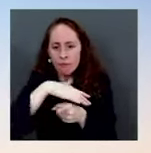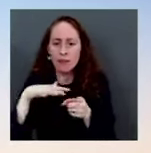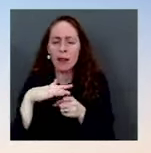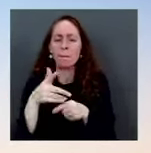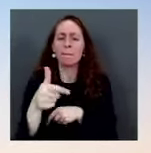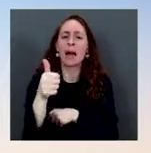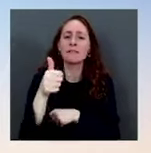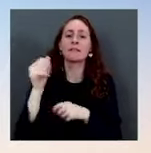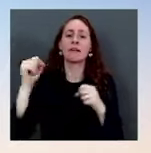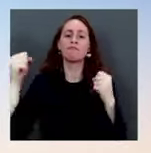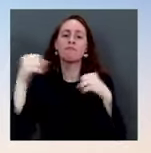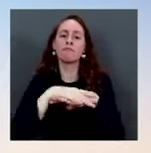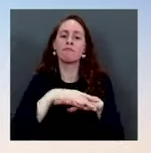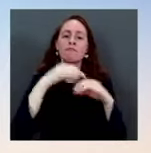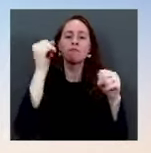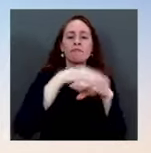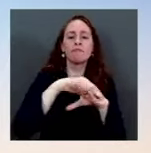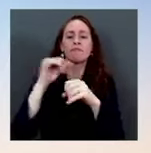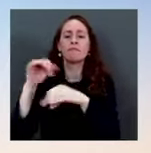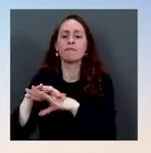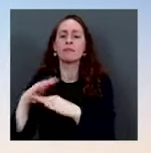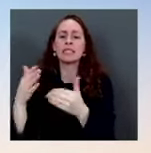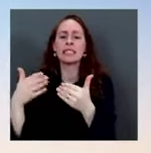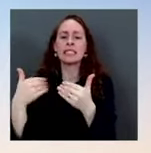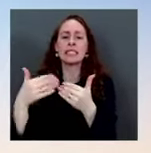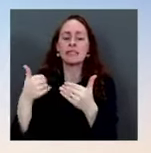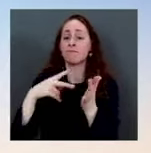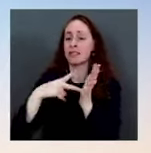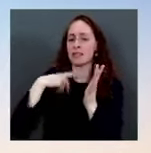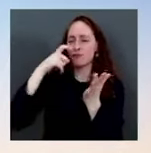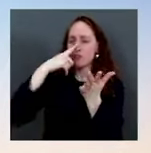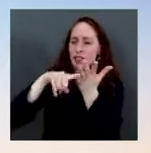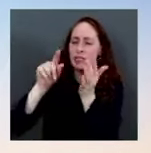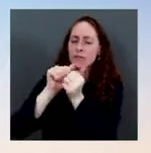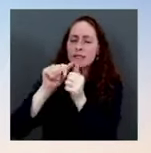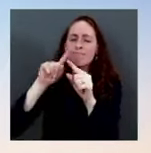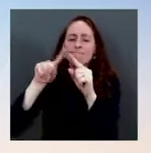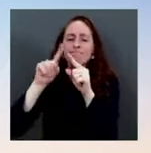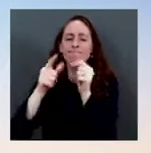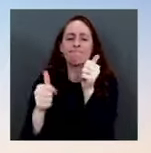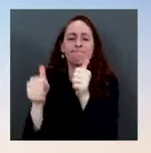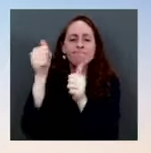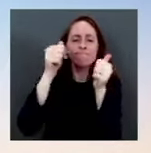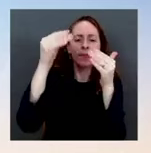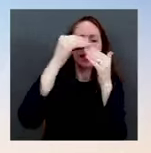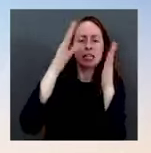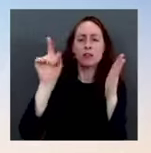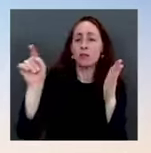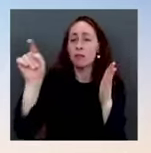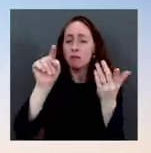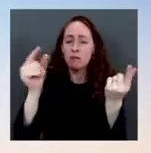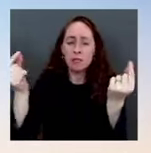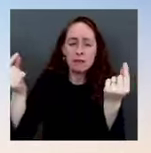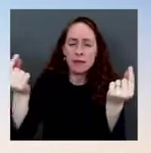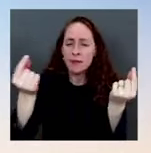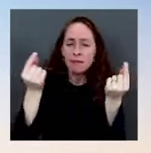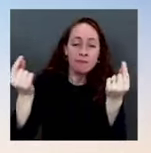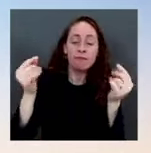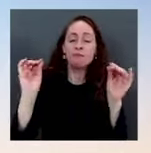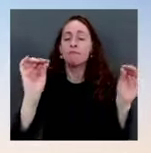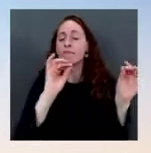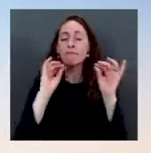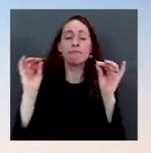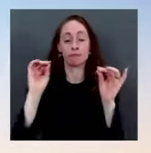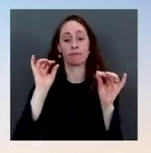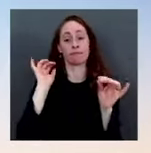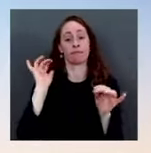experiencing spikes or who anticipate experiencing spikes and that's just the testing center component where people can go and get them in person and